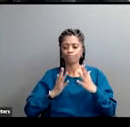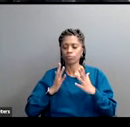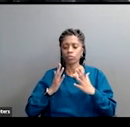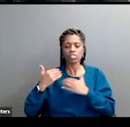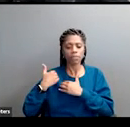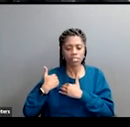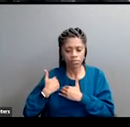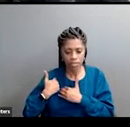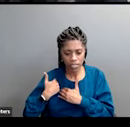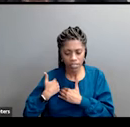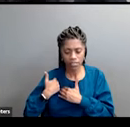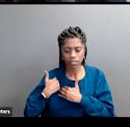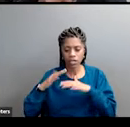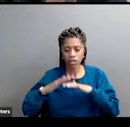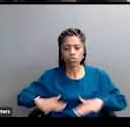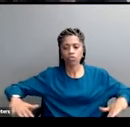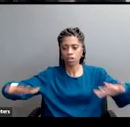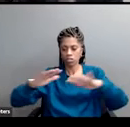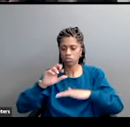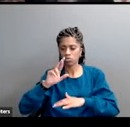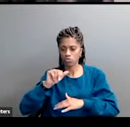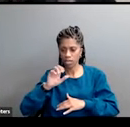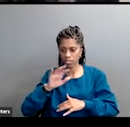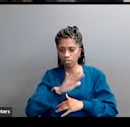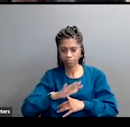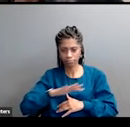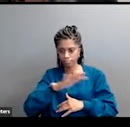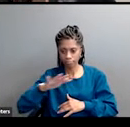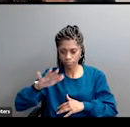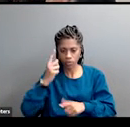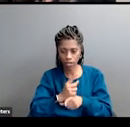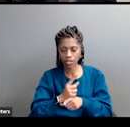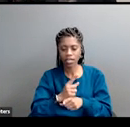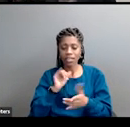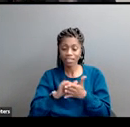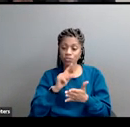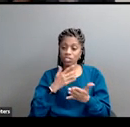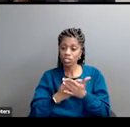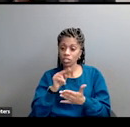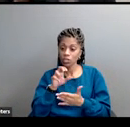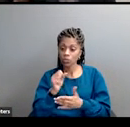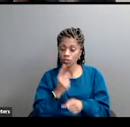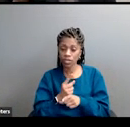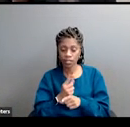uh solidarity there really is good news now one thing i want to make clear